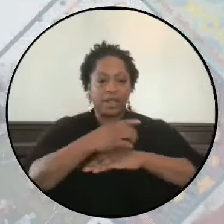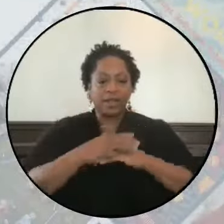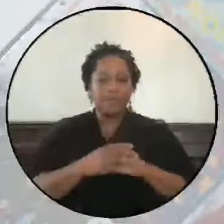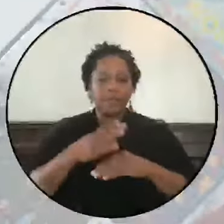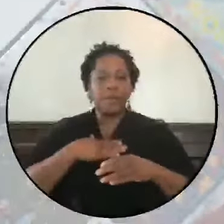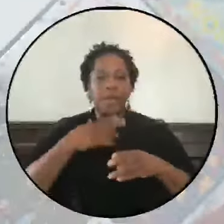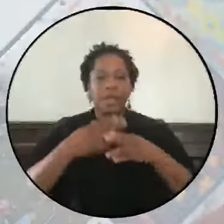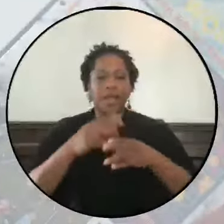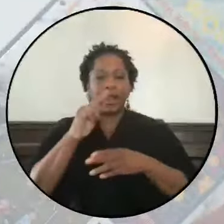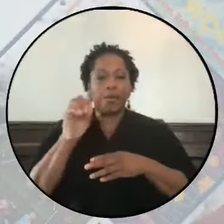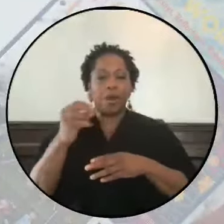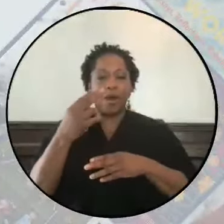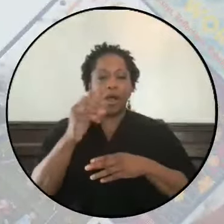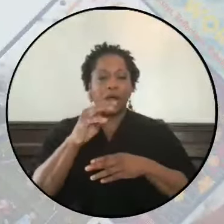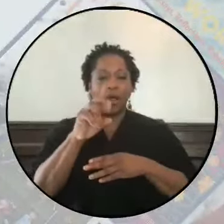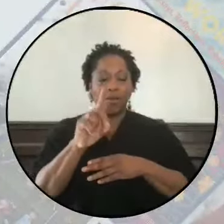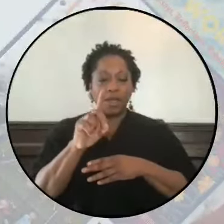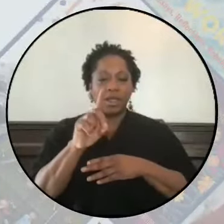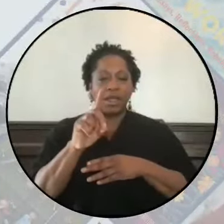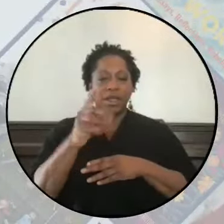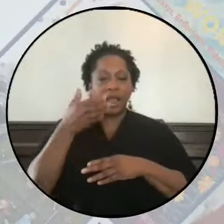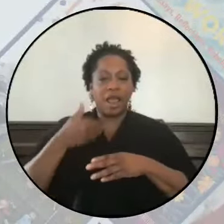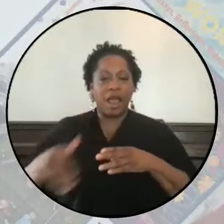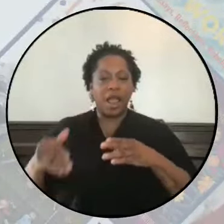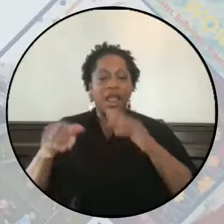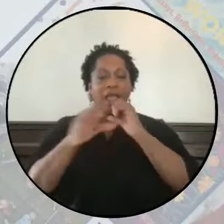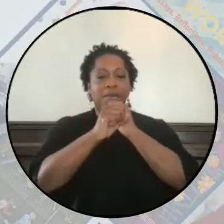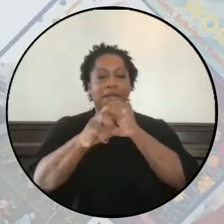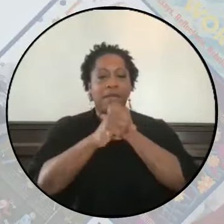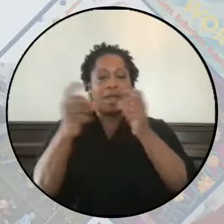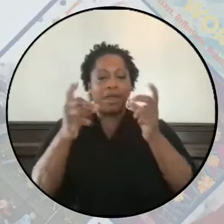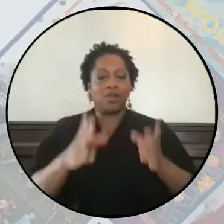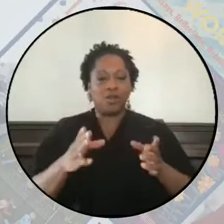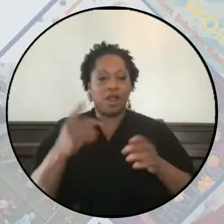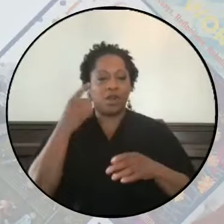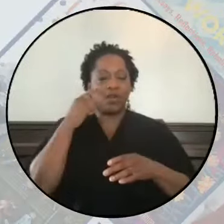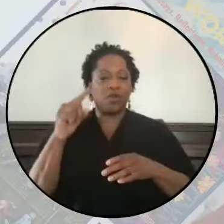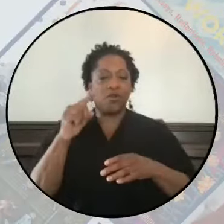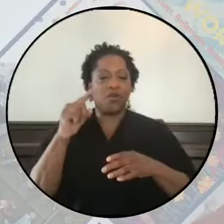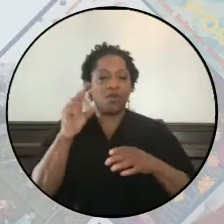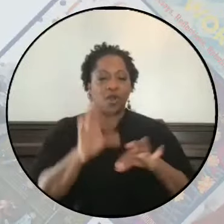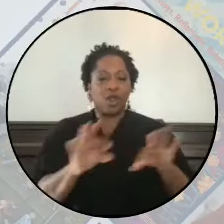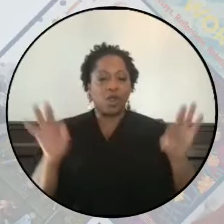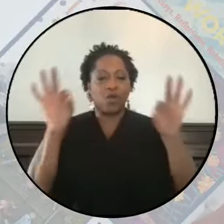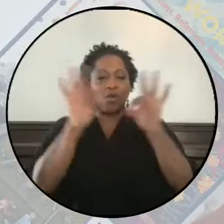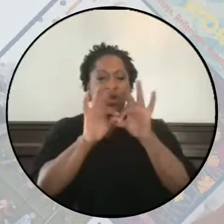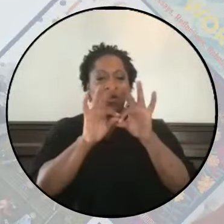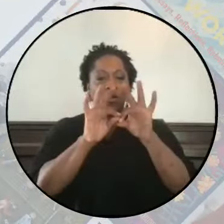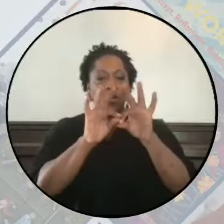My name is Mohammed. I am the Campaigns Director at Critical Resistance.